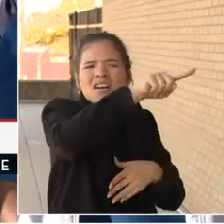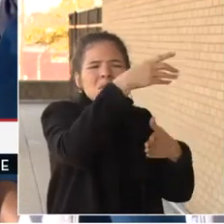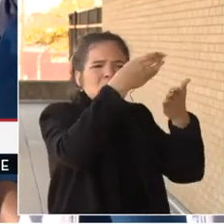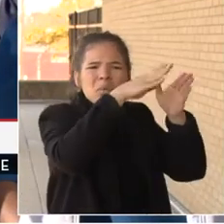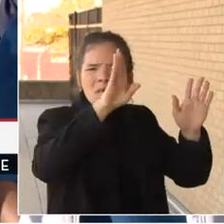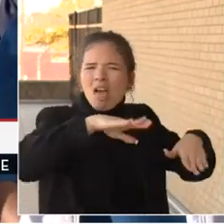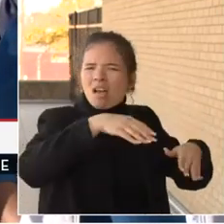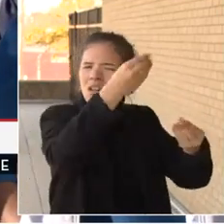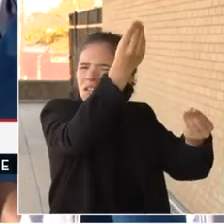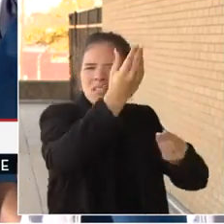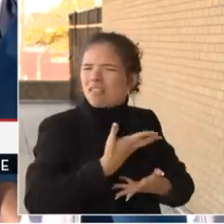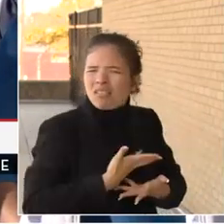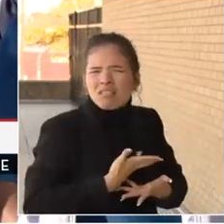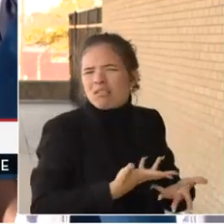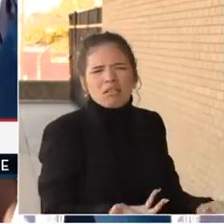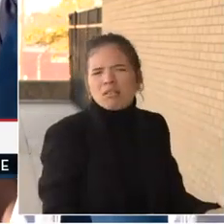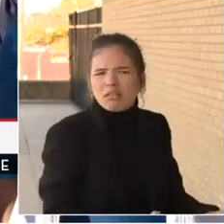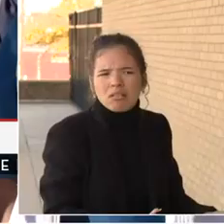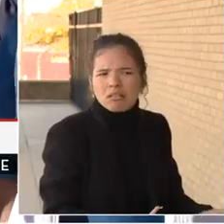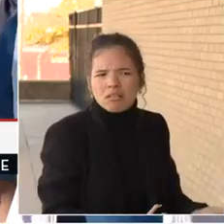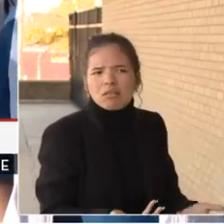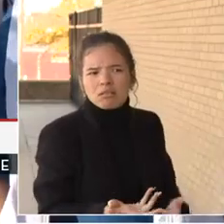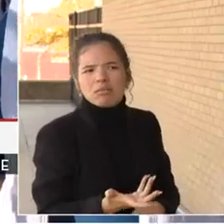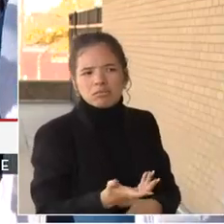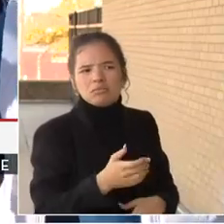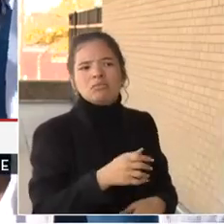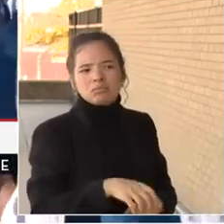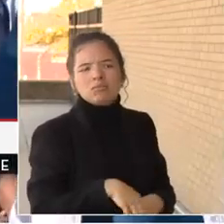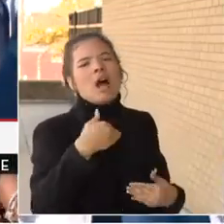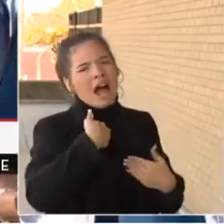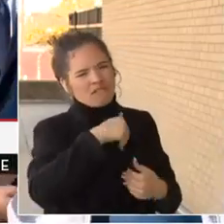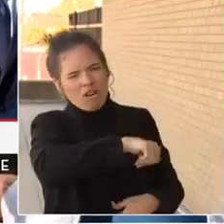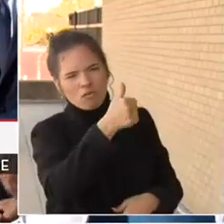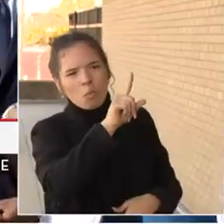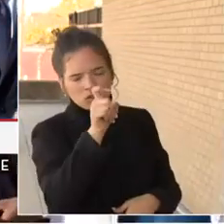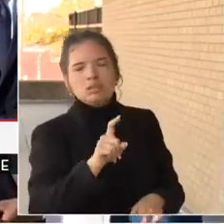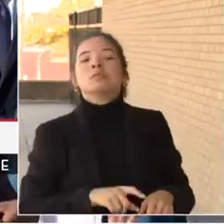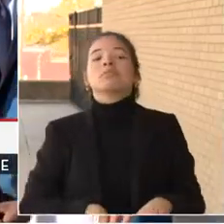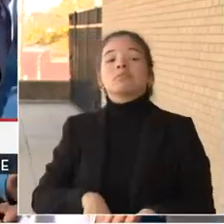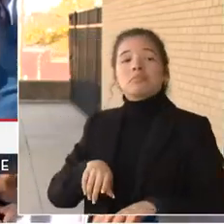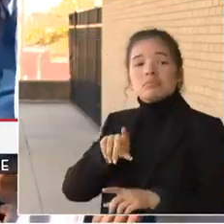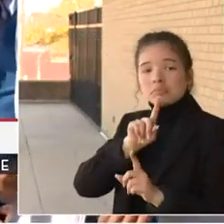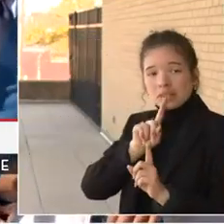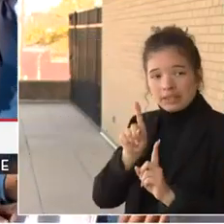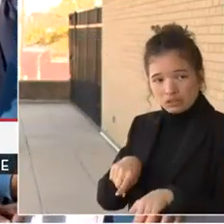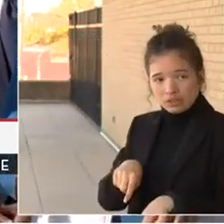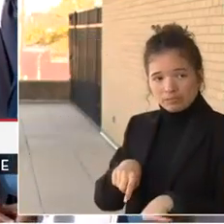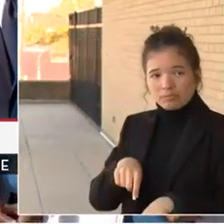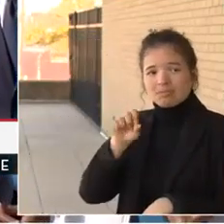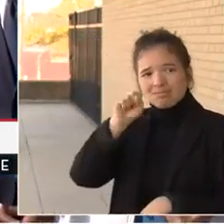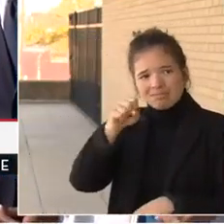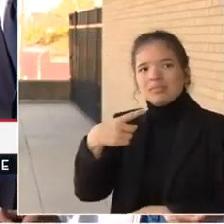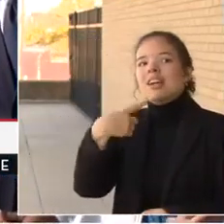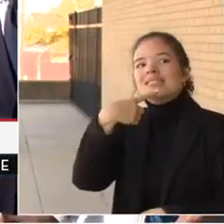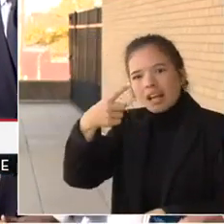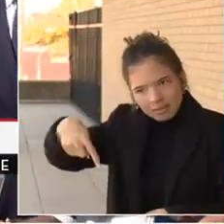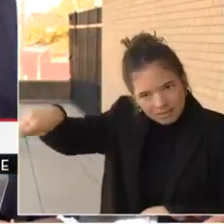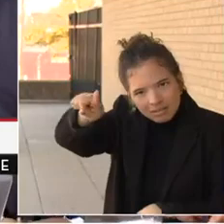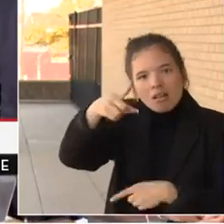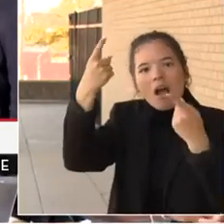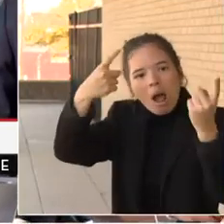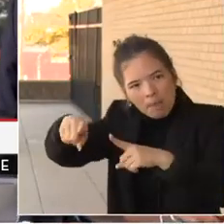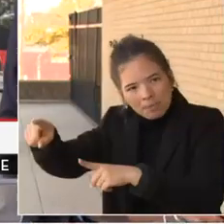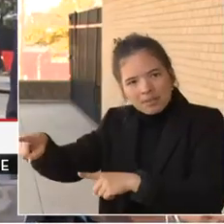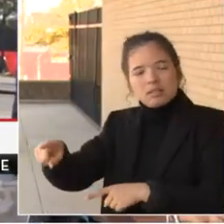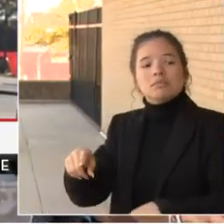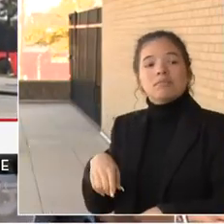on here in the district. And I do have a follow up question after. Yeah, so I do think we we certainly tell people what's going on here in the city. I was at a press conference yesterday talking